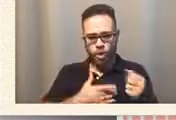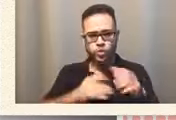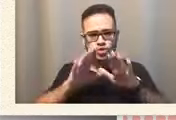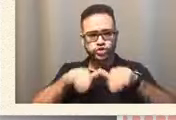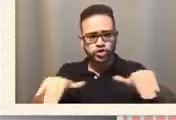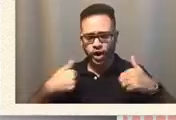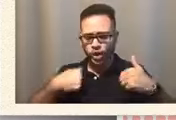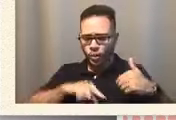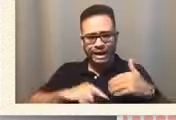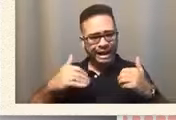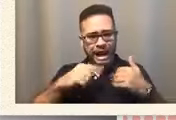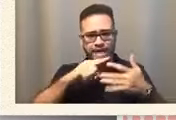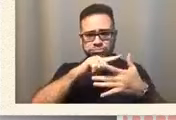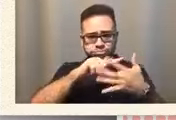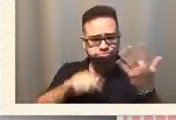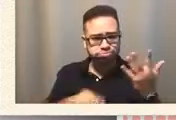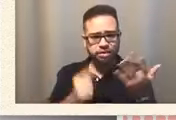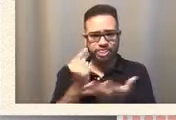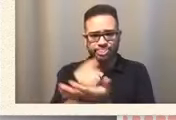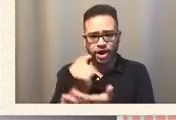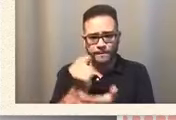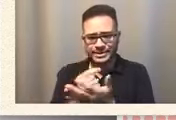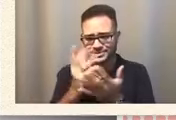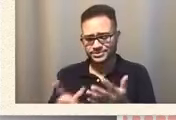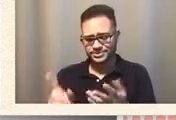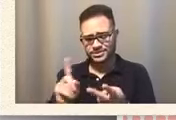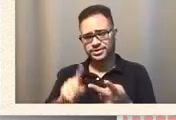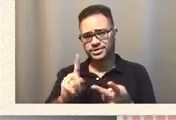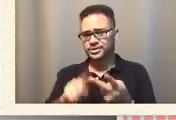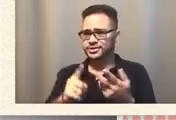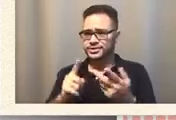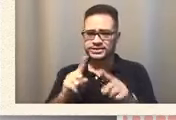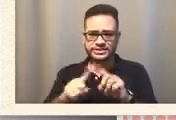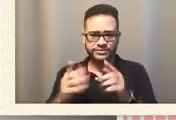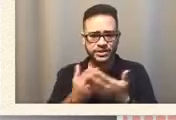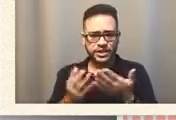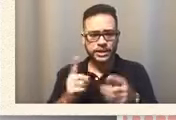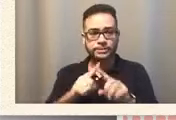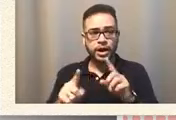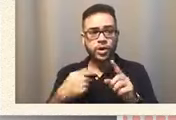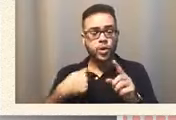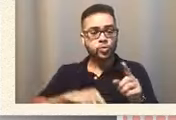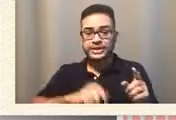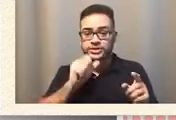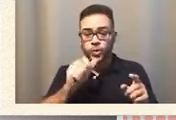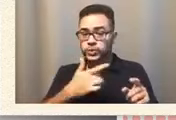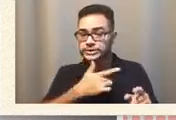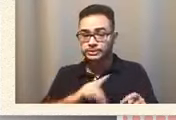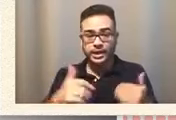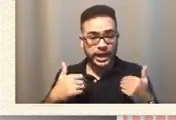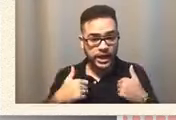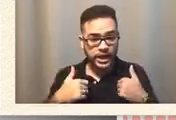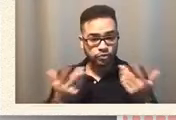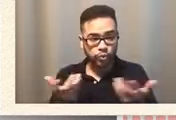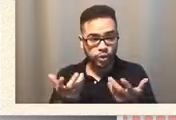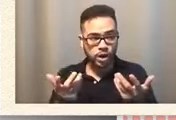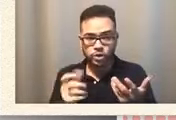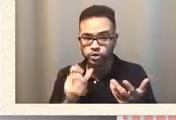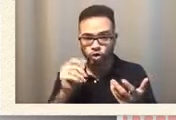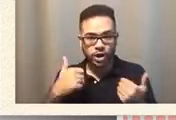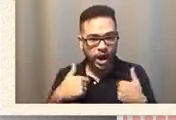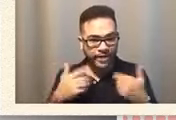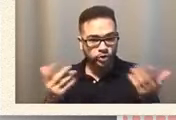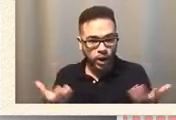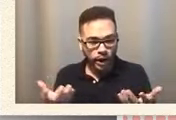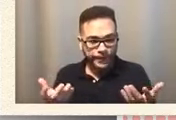therapists, all of these, but what we don't usually have. What don't we usually have is somebody